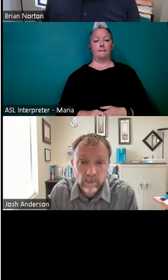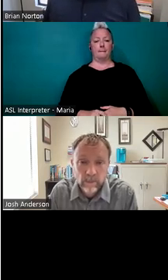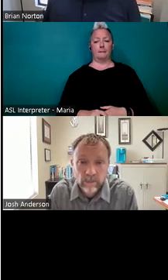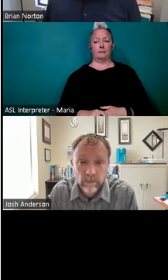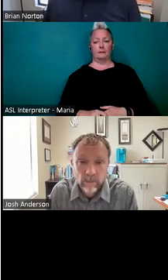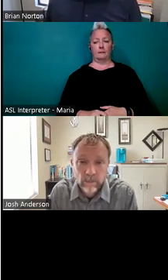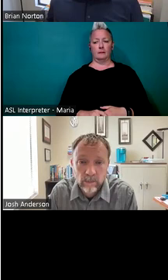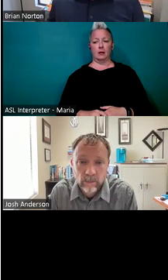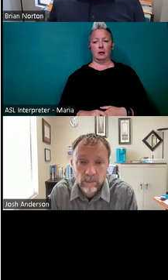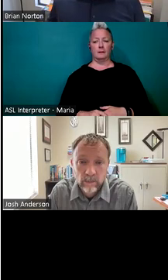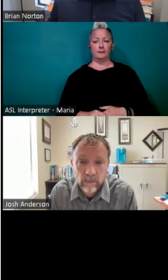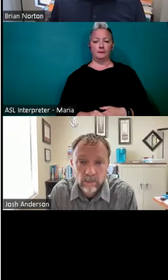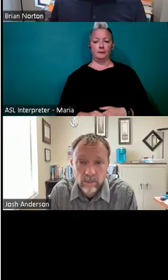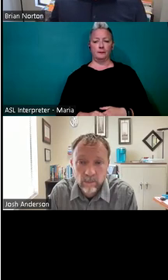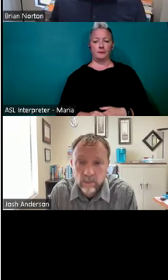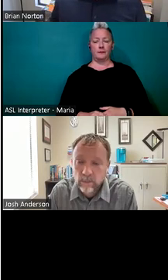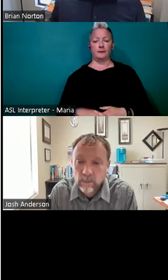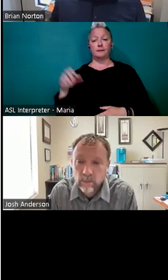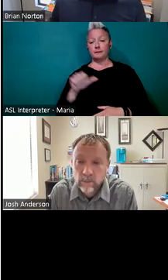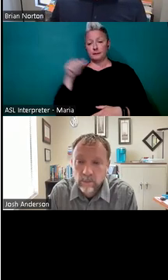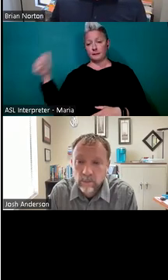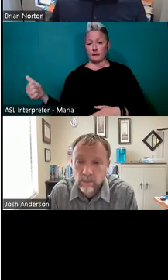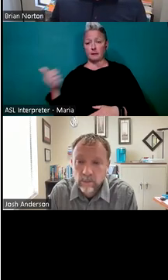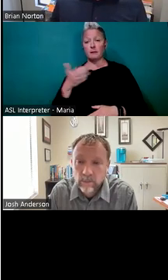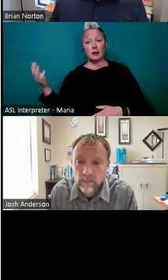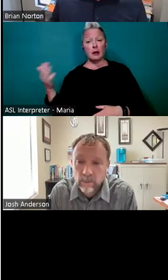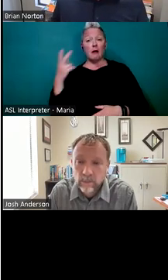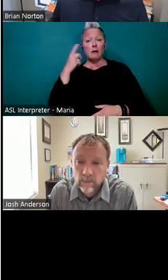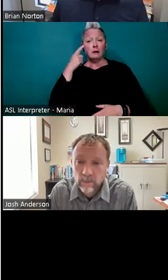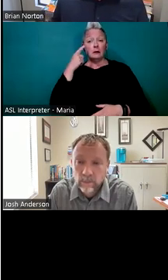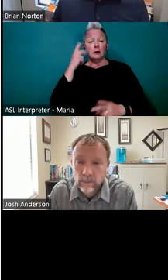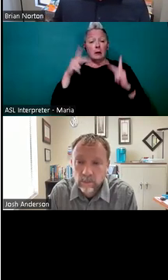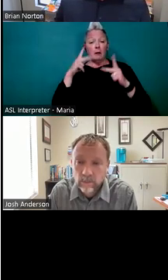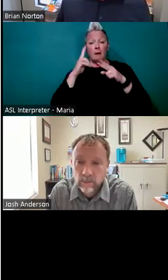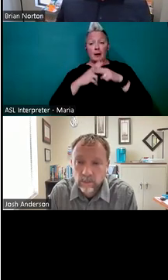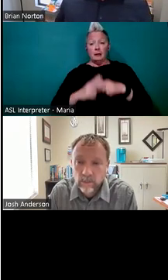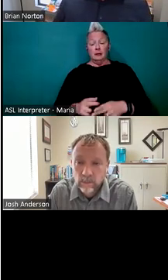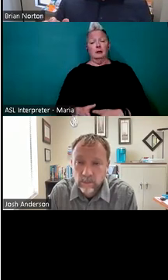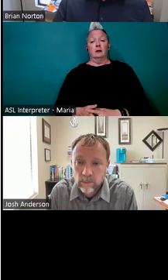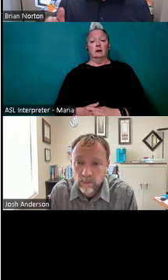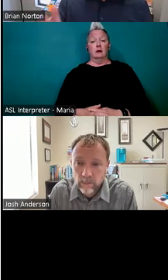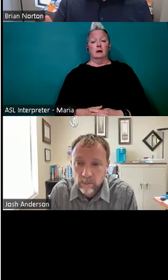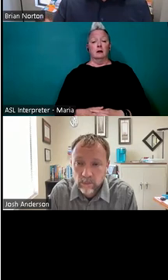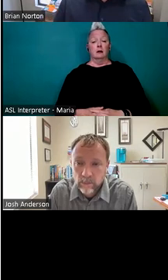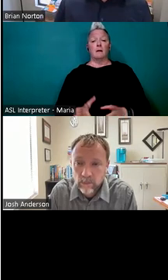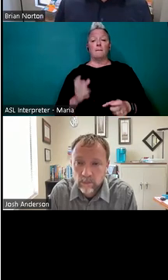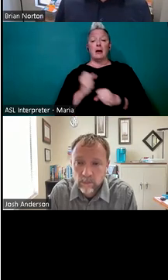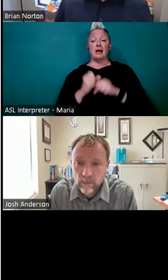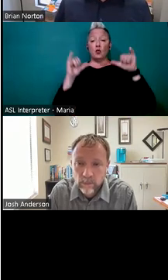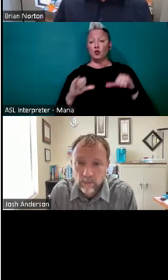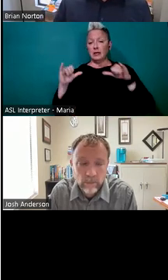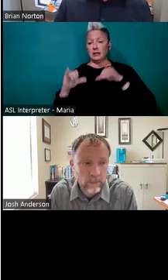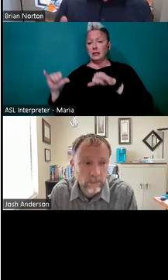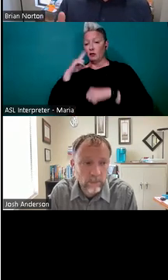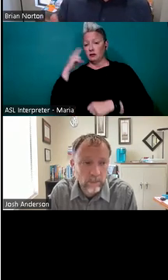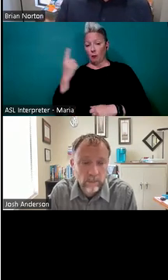I don't see this listed. You know, another thing that I have heard folks say as we've done this, before is, is create a routine for somebody,